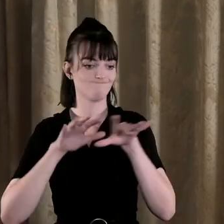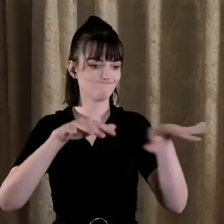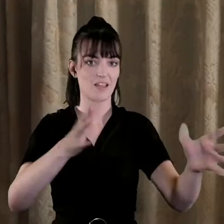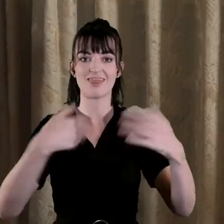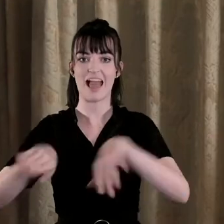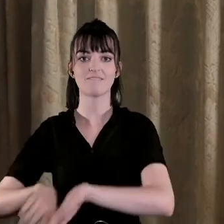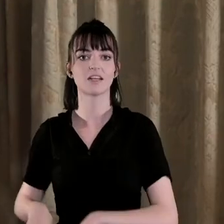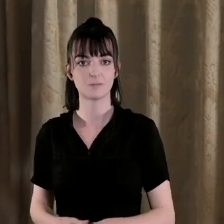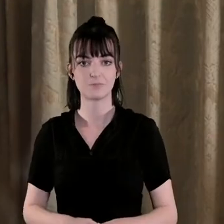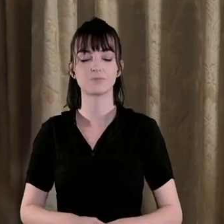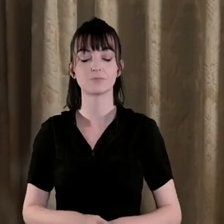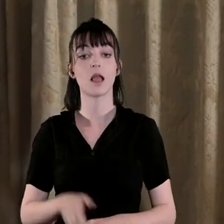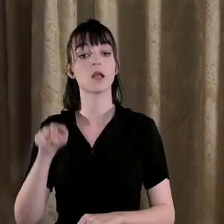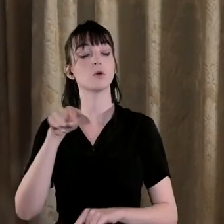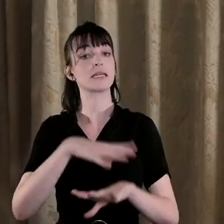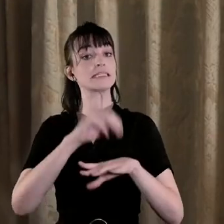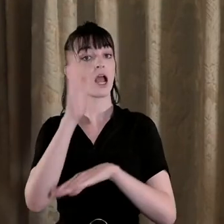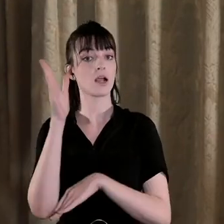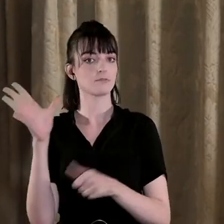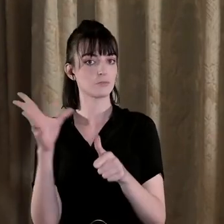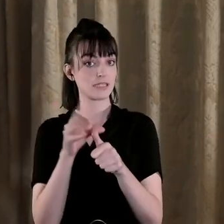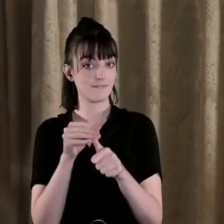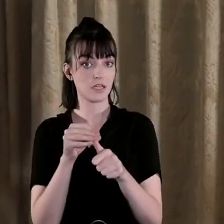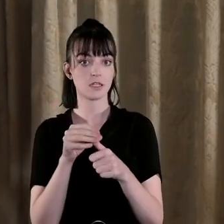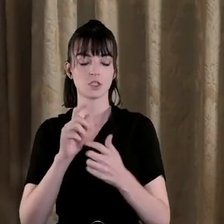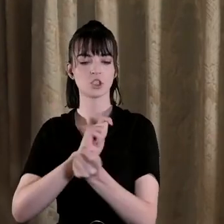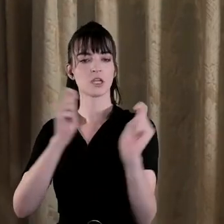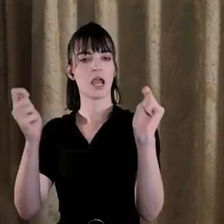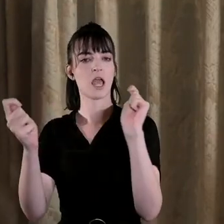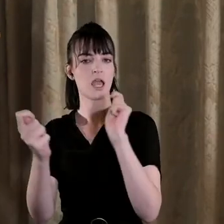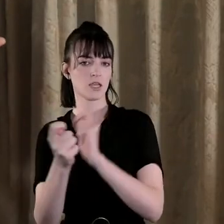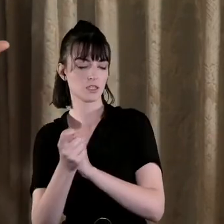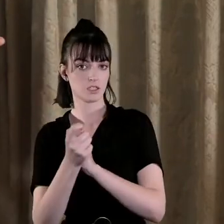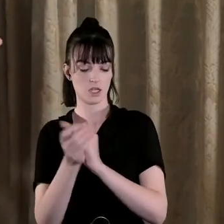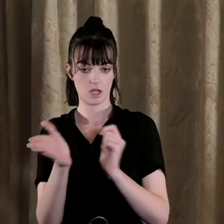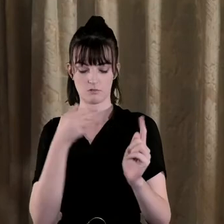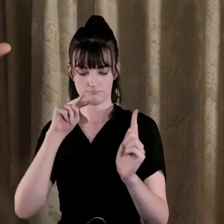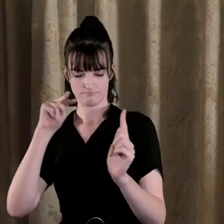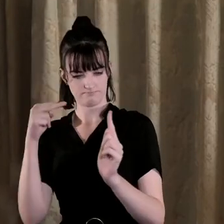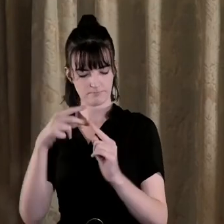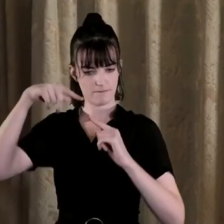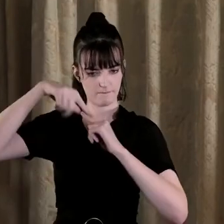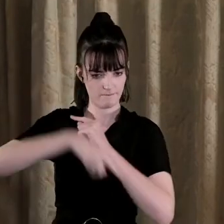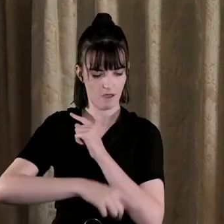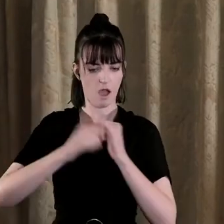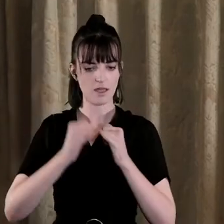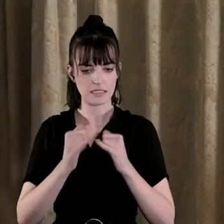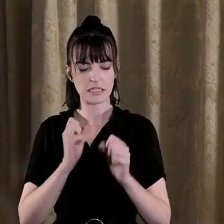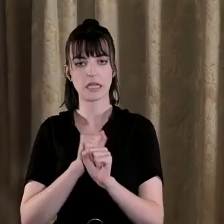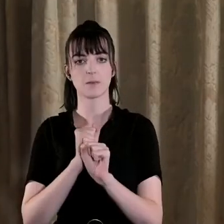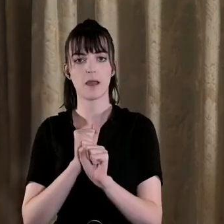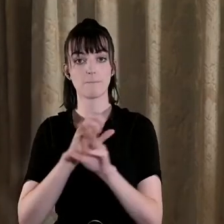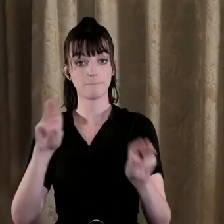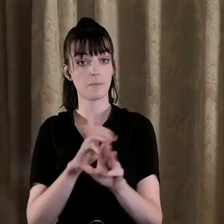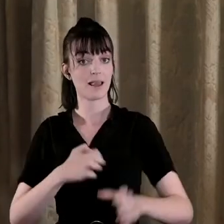think that archive in particular is transforming the extent to which we can really get a rich insight into people's lived lives and